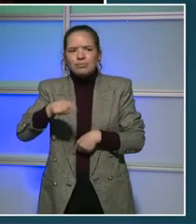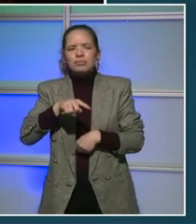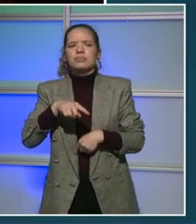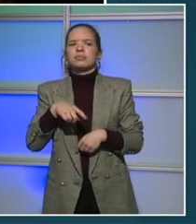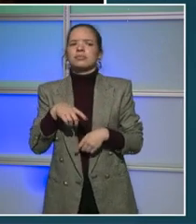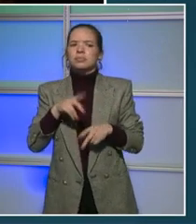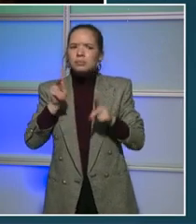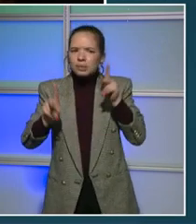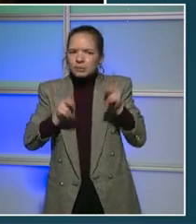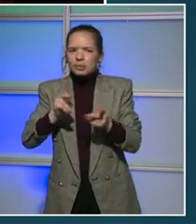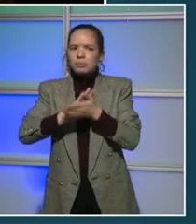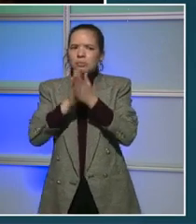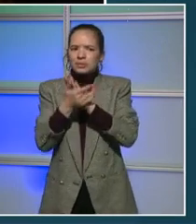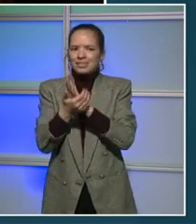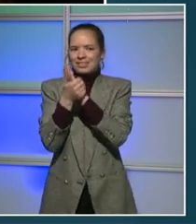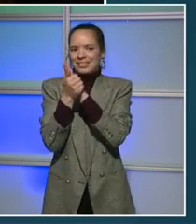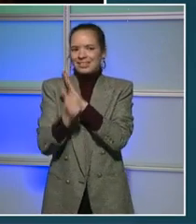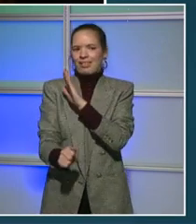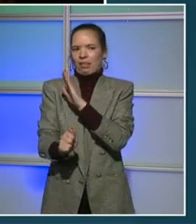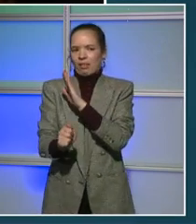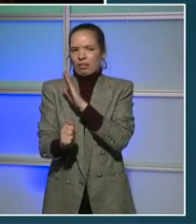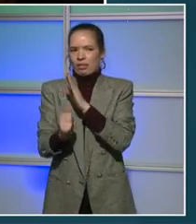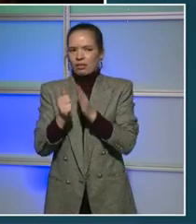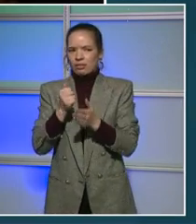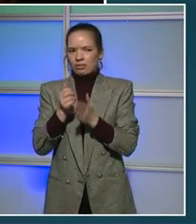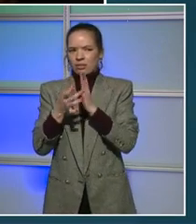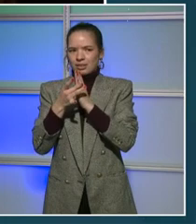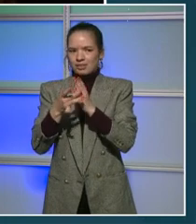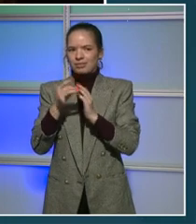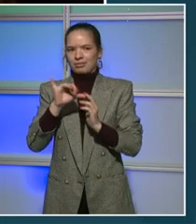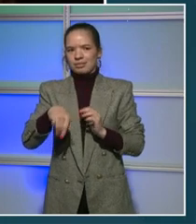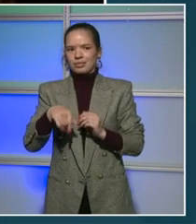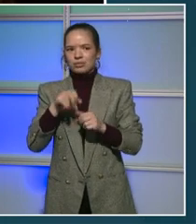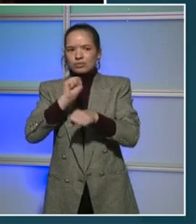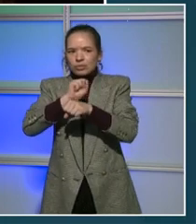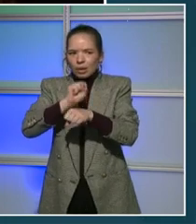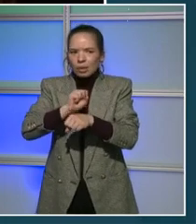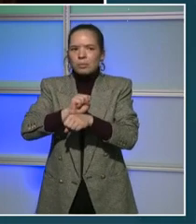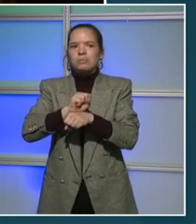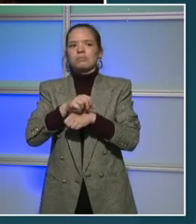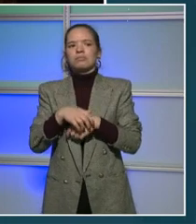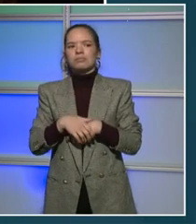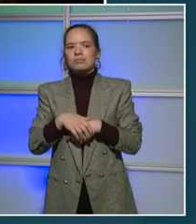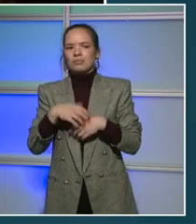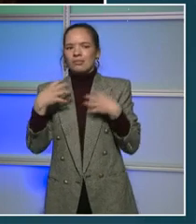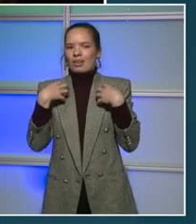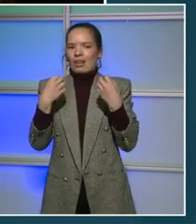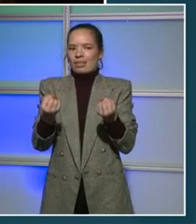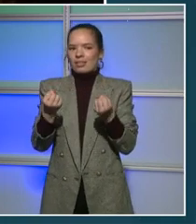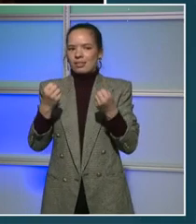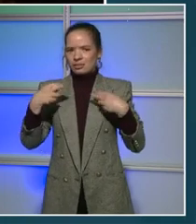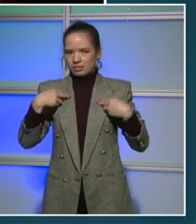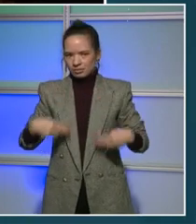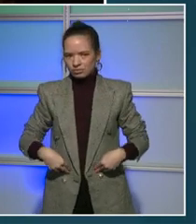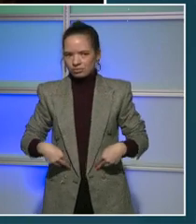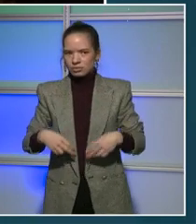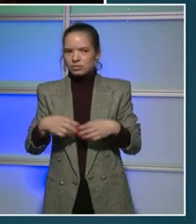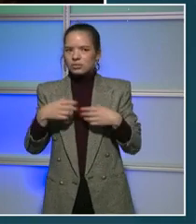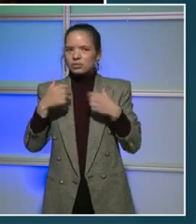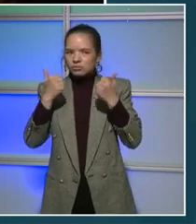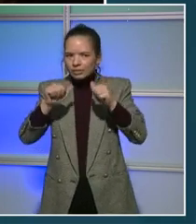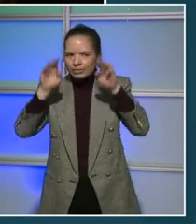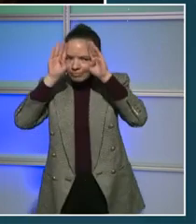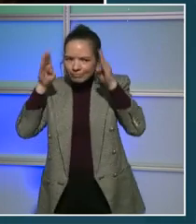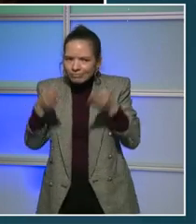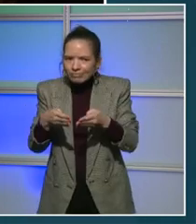for the jobs that we know we have. And that's an addition, as I mentioned, to the scholarships that we have available for associates and bachelor's degrees. So